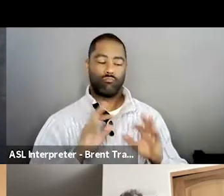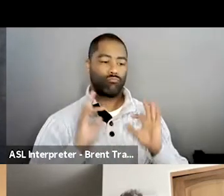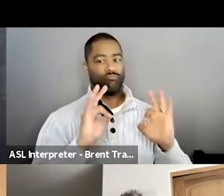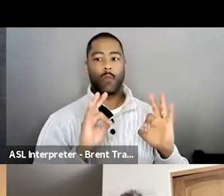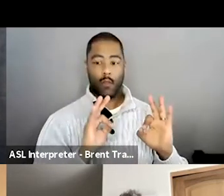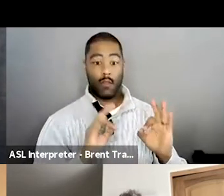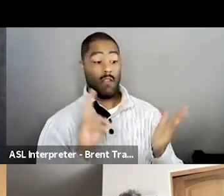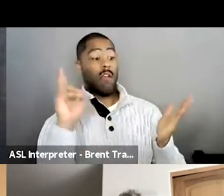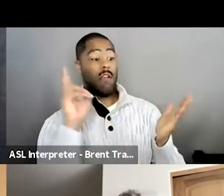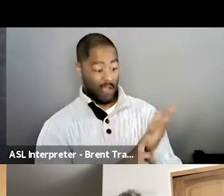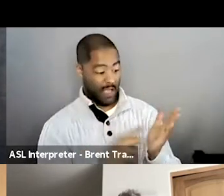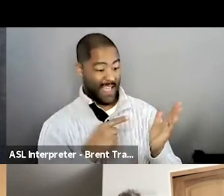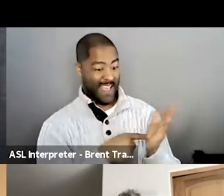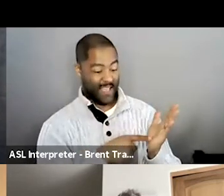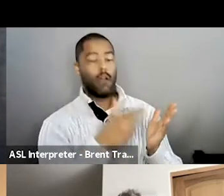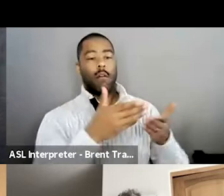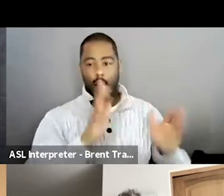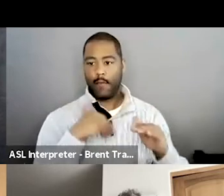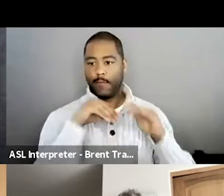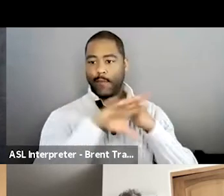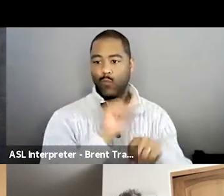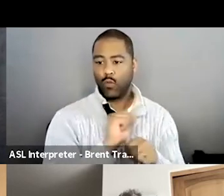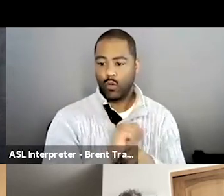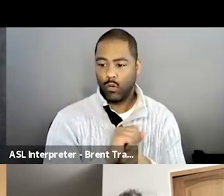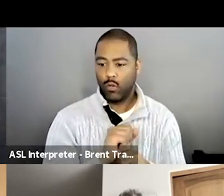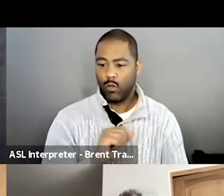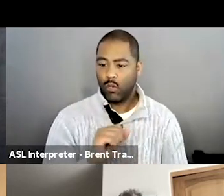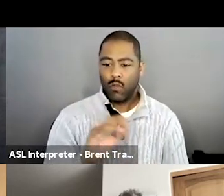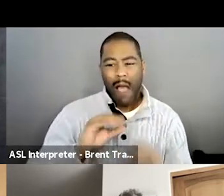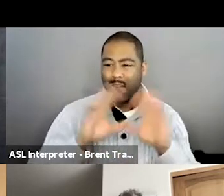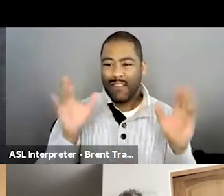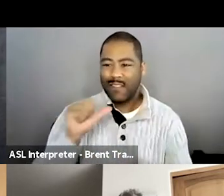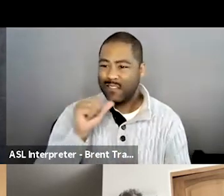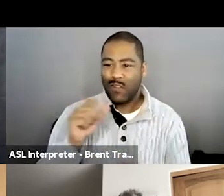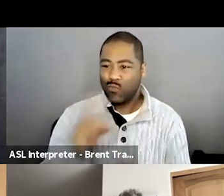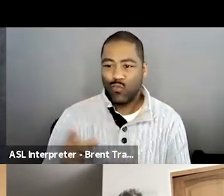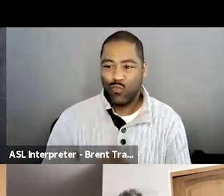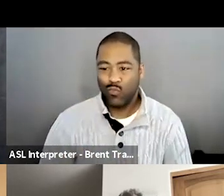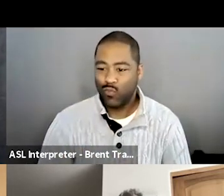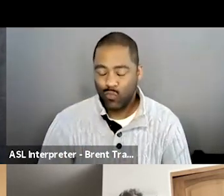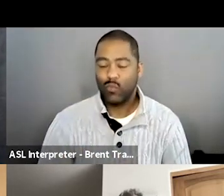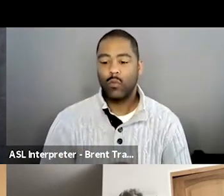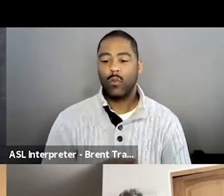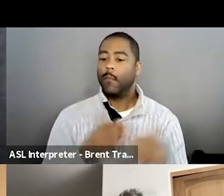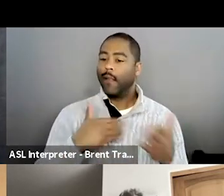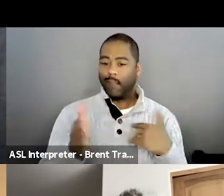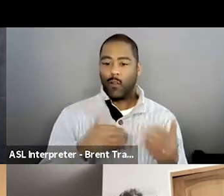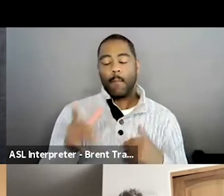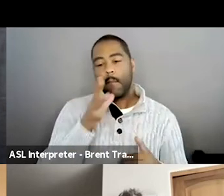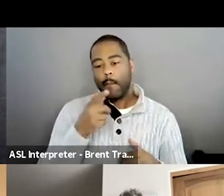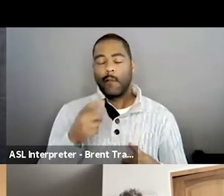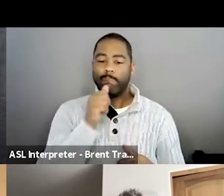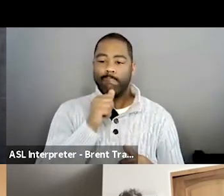they've obviously done work now where they allow things, but, um, that withheld her and withheld us from